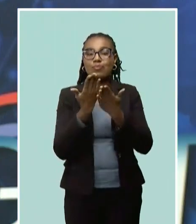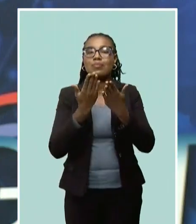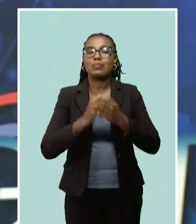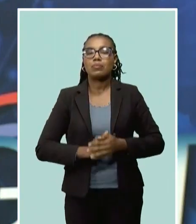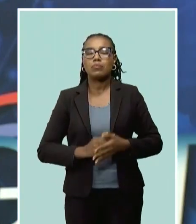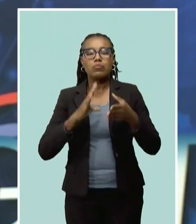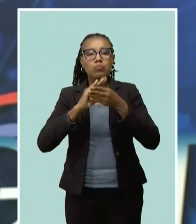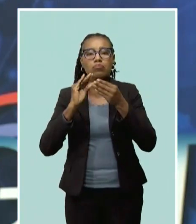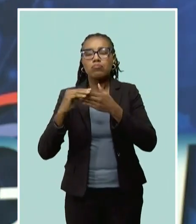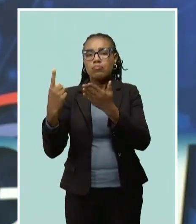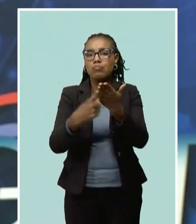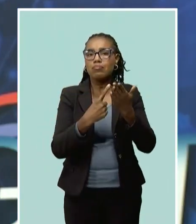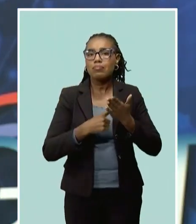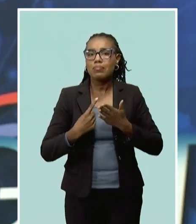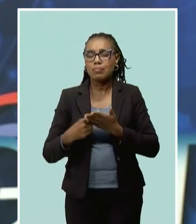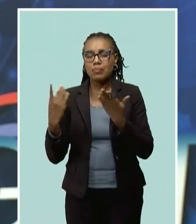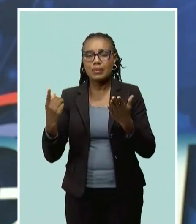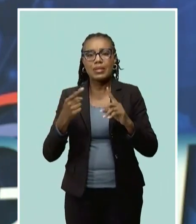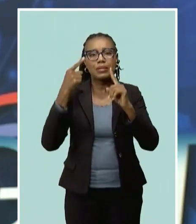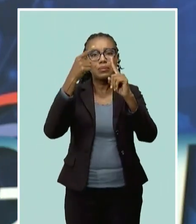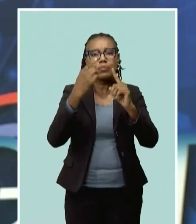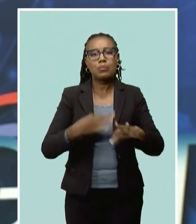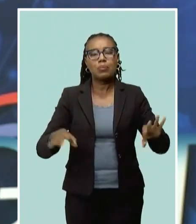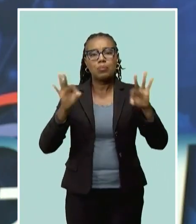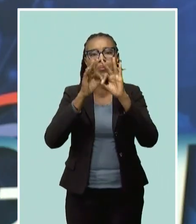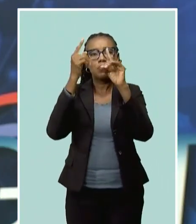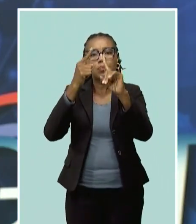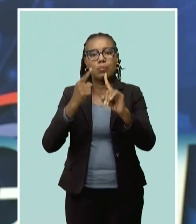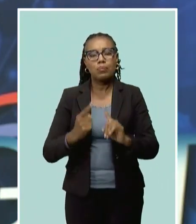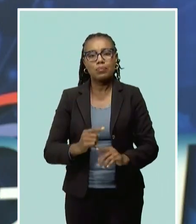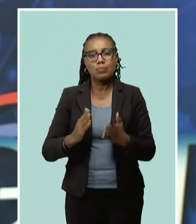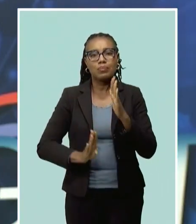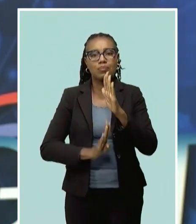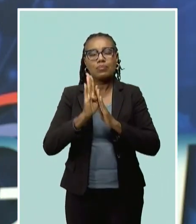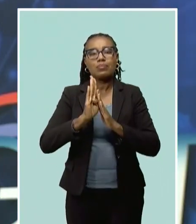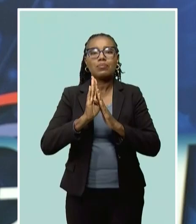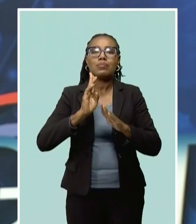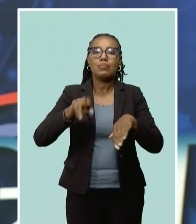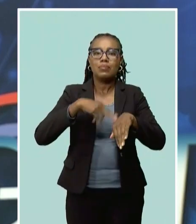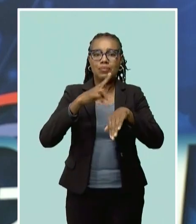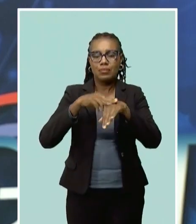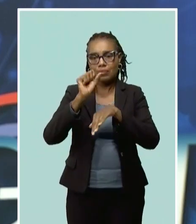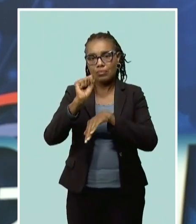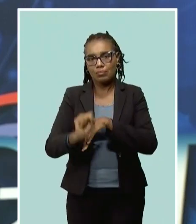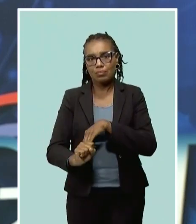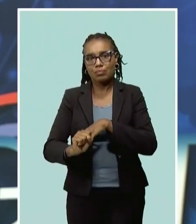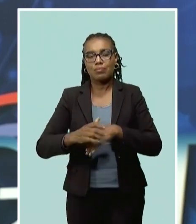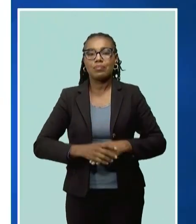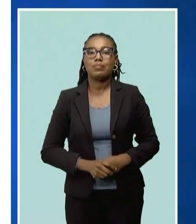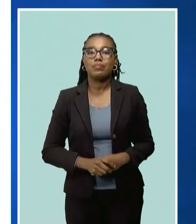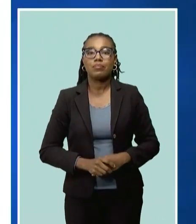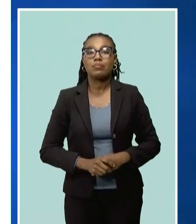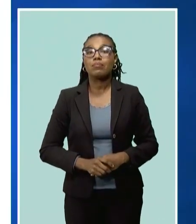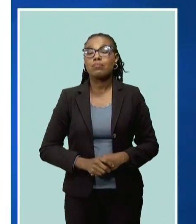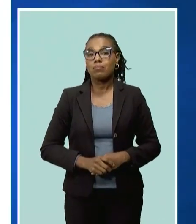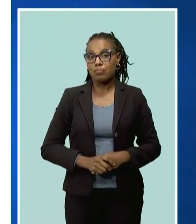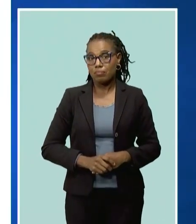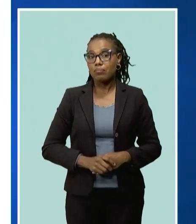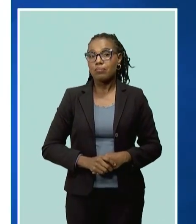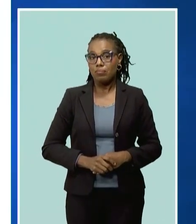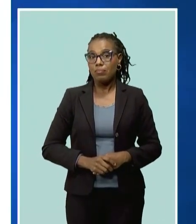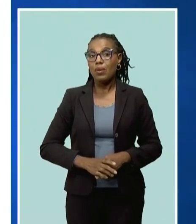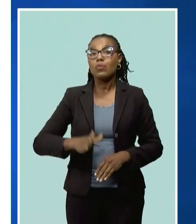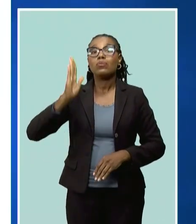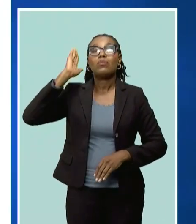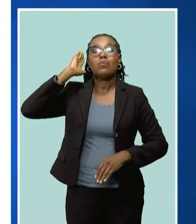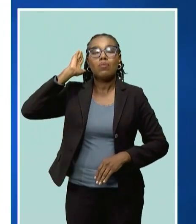the main challenges and core issues of the development of the nations of the South. There will be an